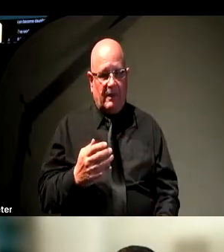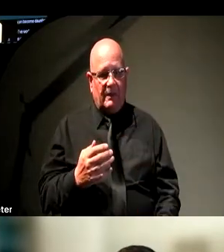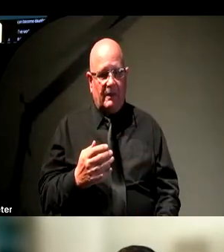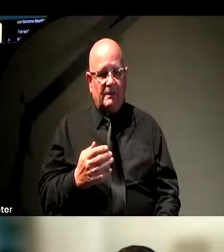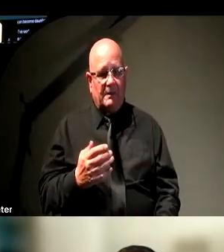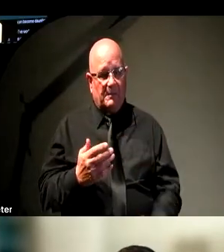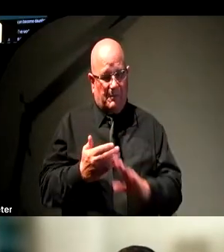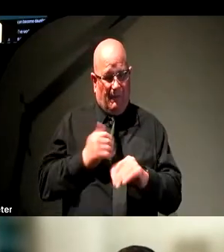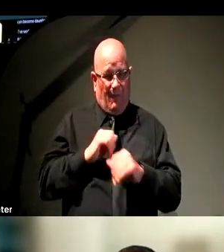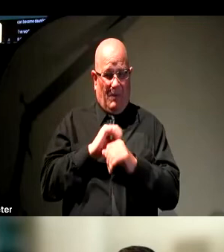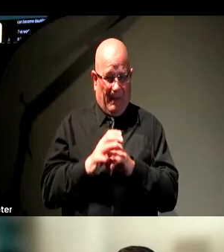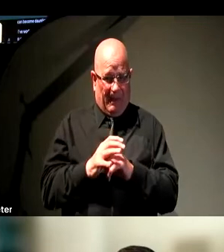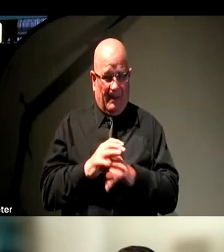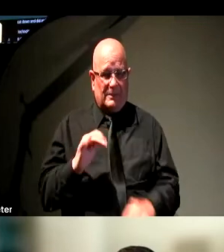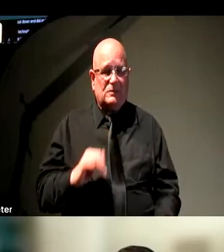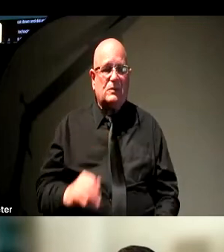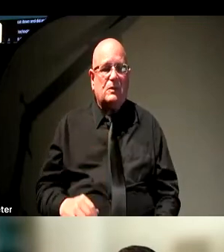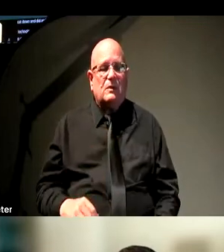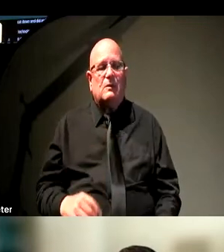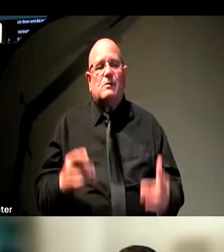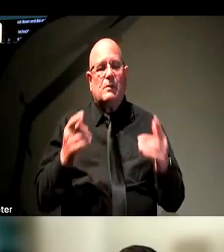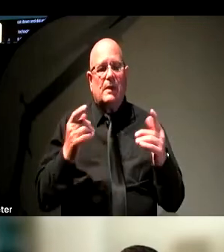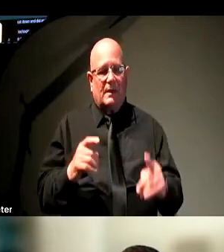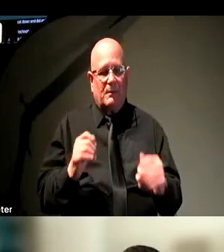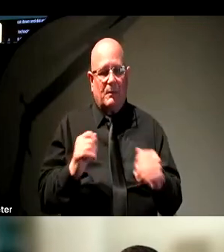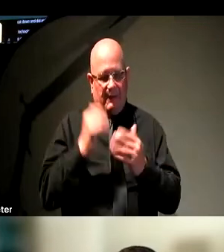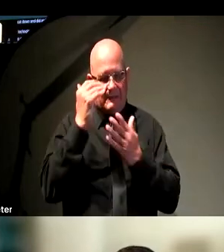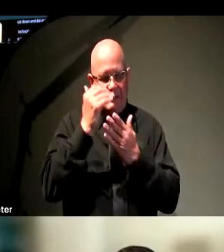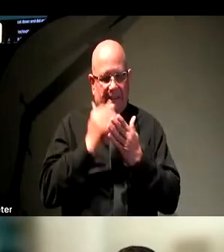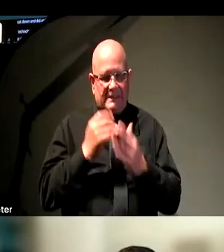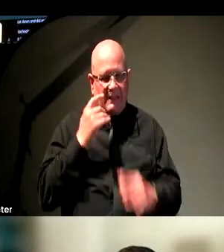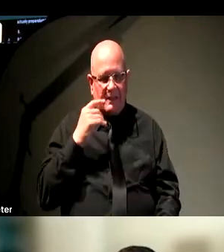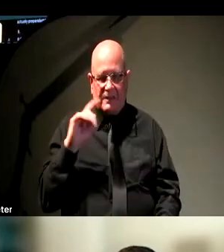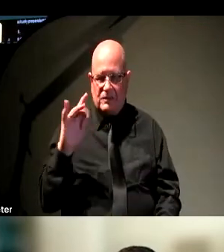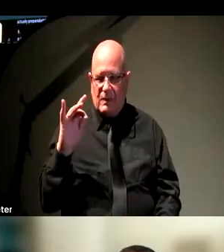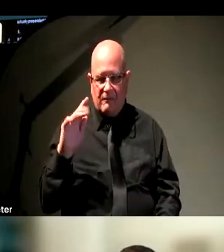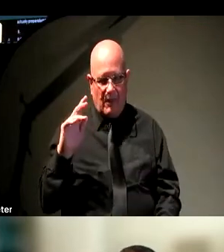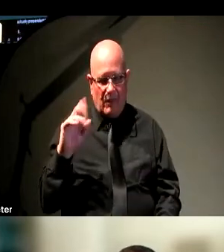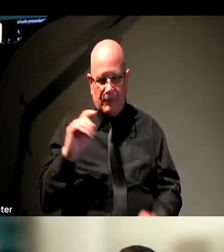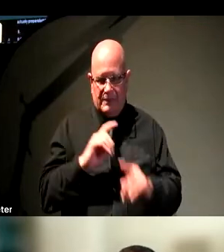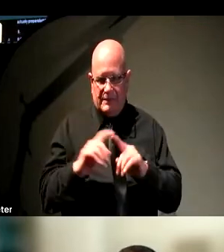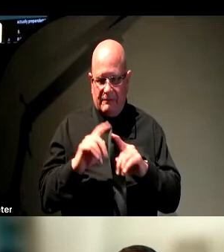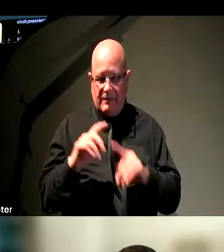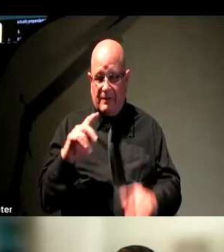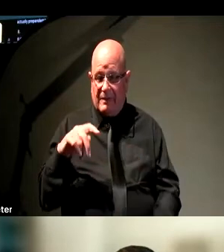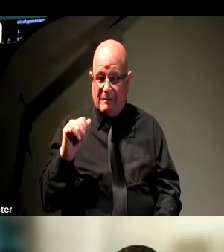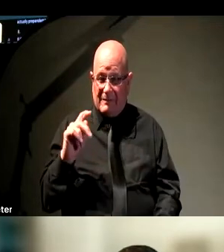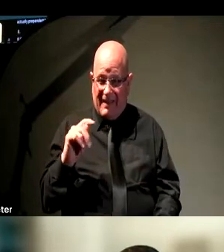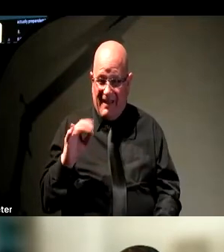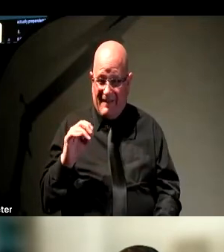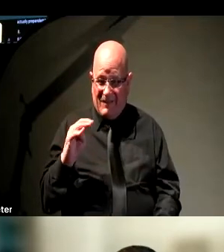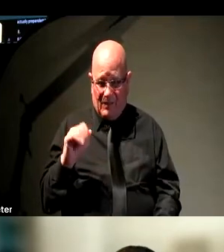the last time that I did it. We ended up with a list, I think it was 25 or 30 different platforms. Some were